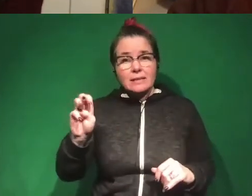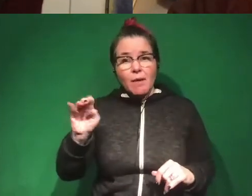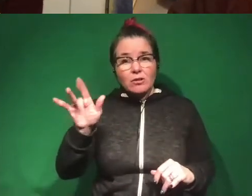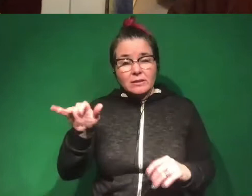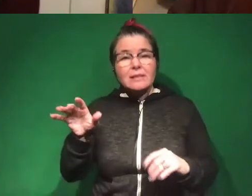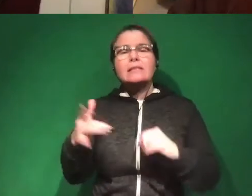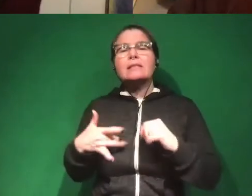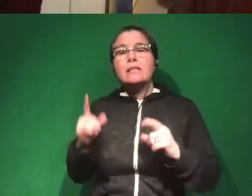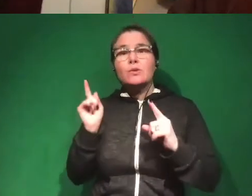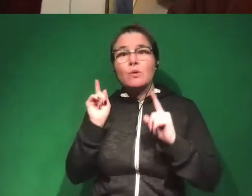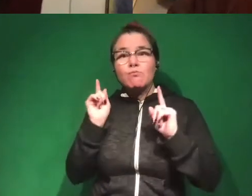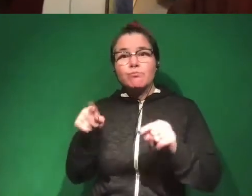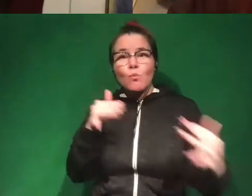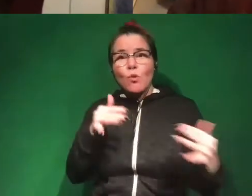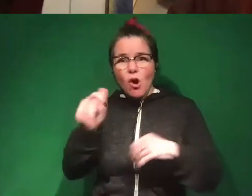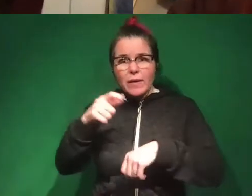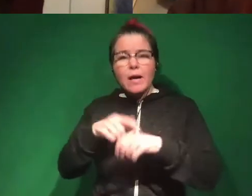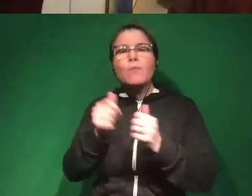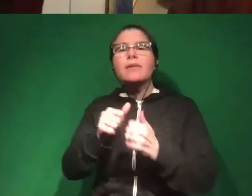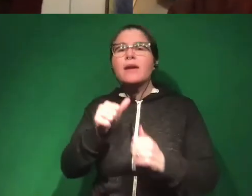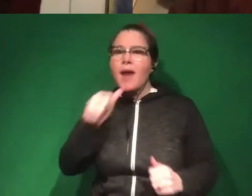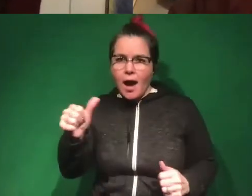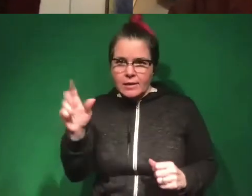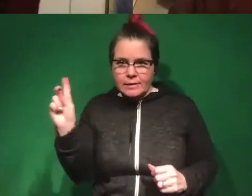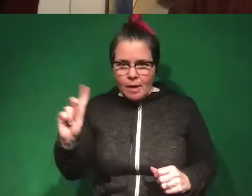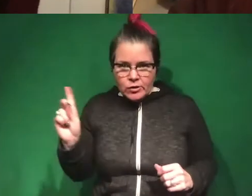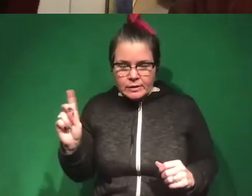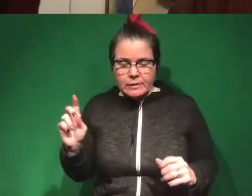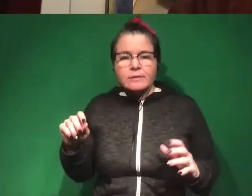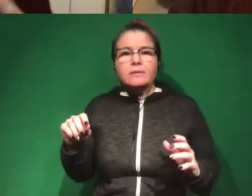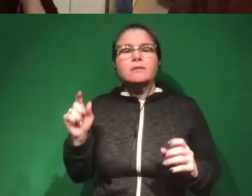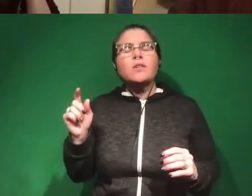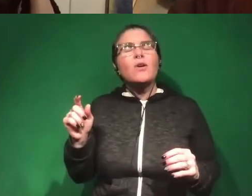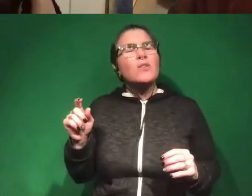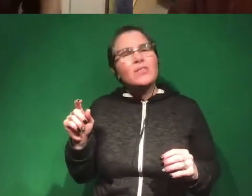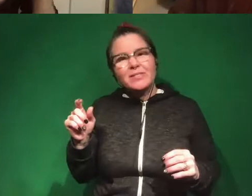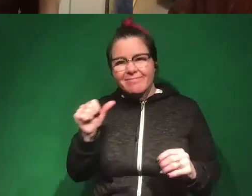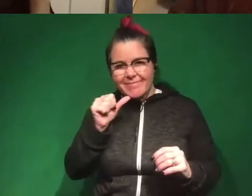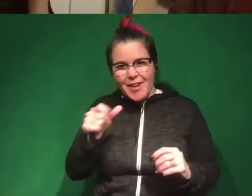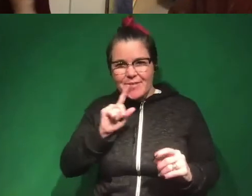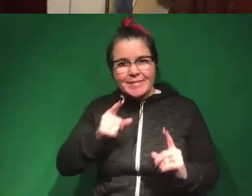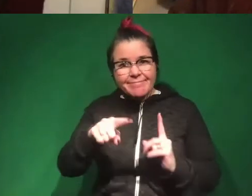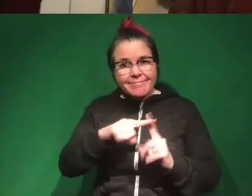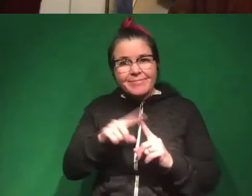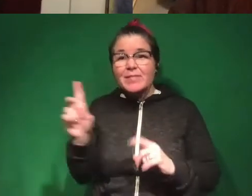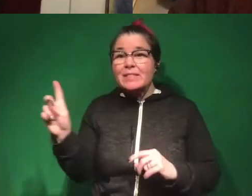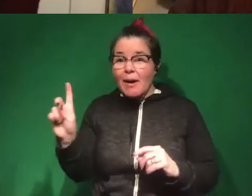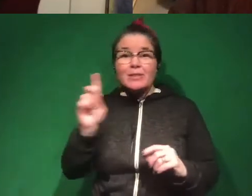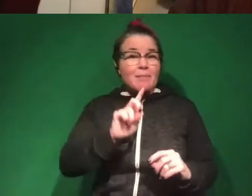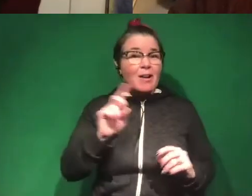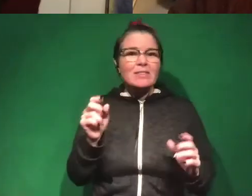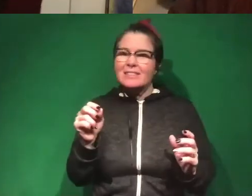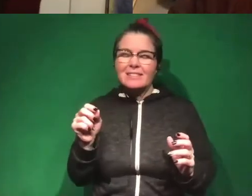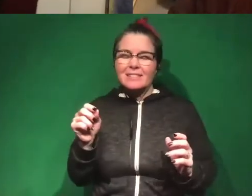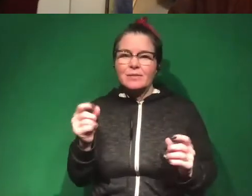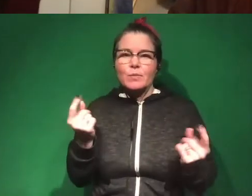go to war all the time with non-democracies. So maybe that's less promising on far as democracy, democracy goes, what's